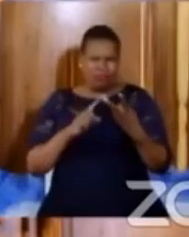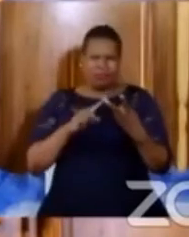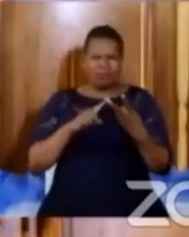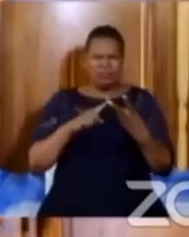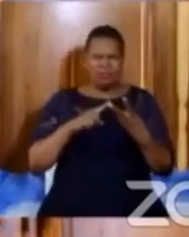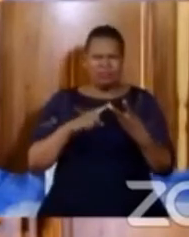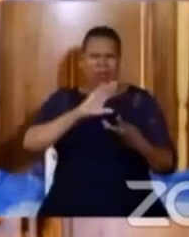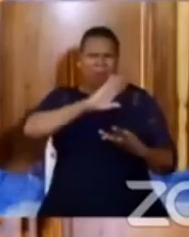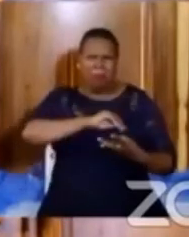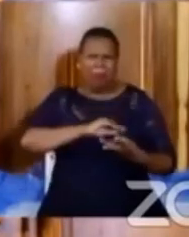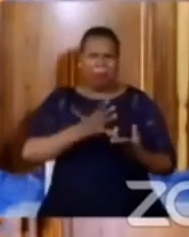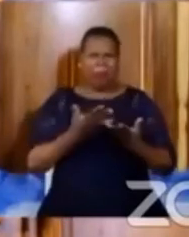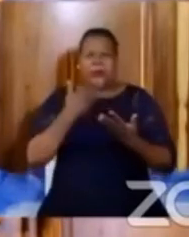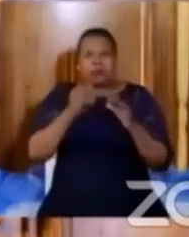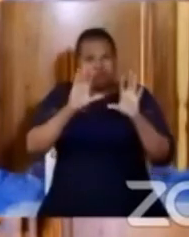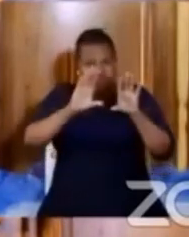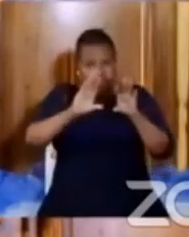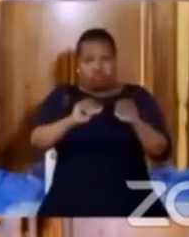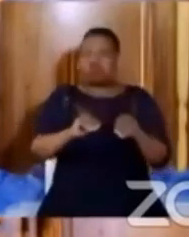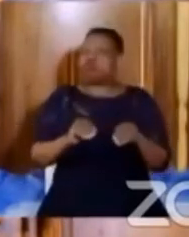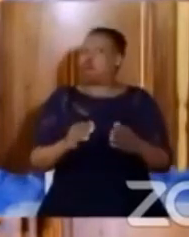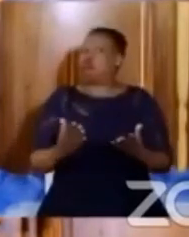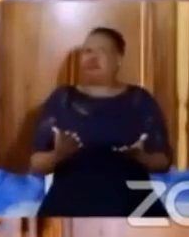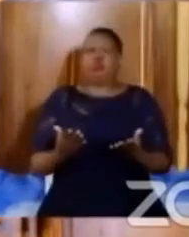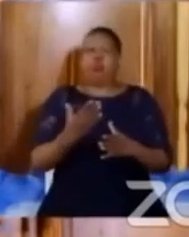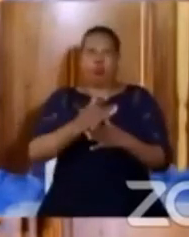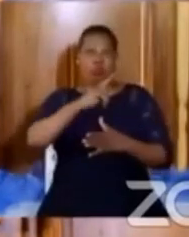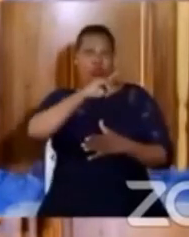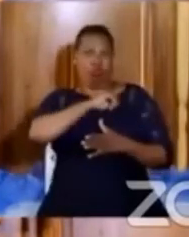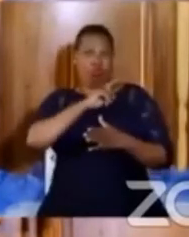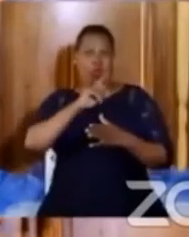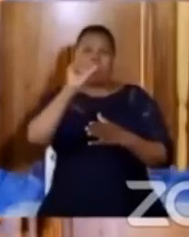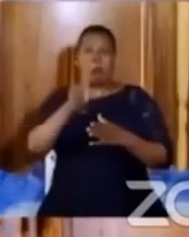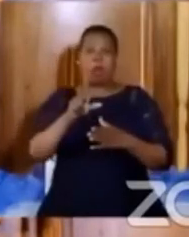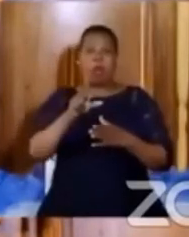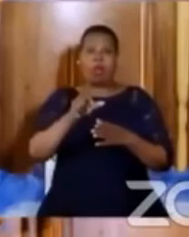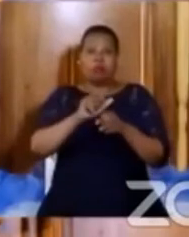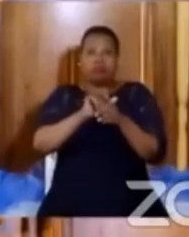us not to be binded by the COVID-19 fears.